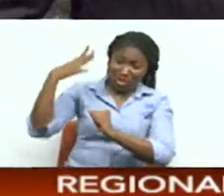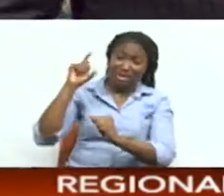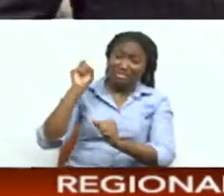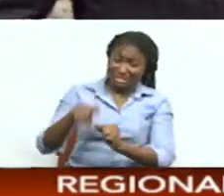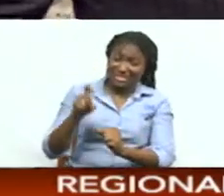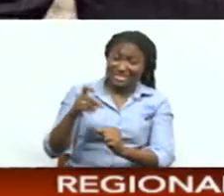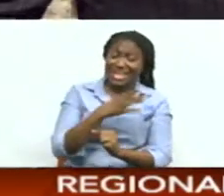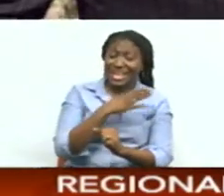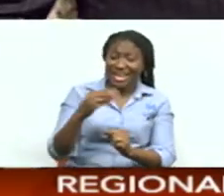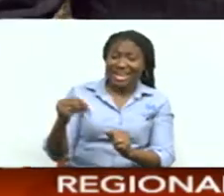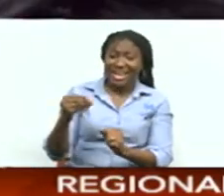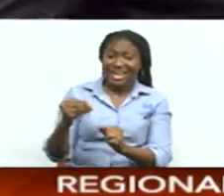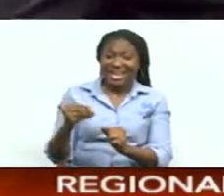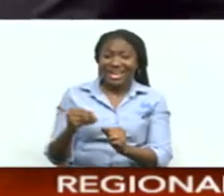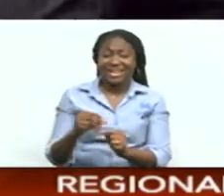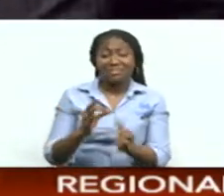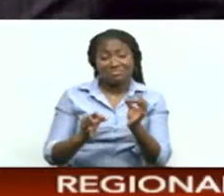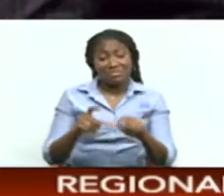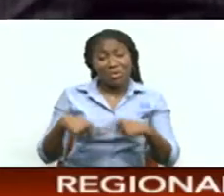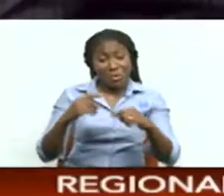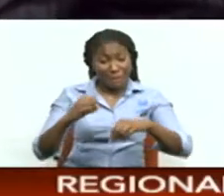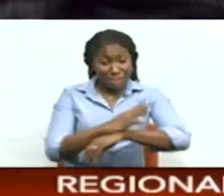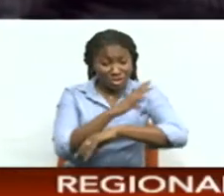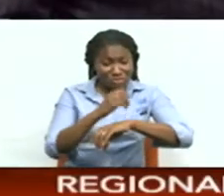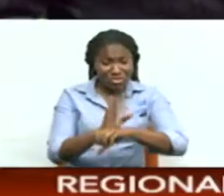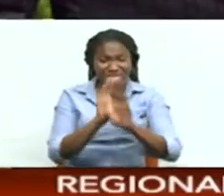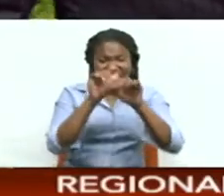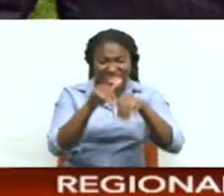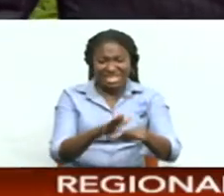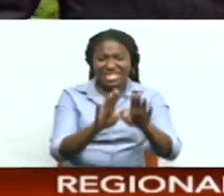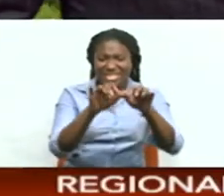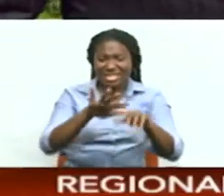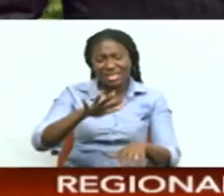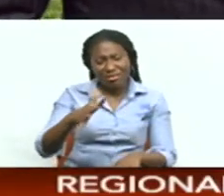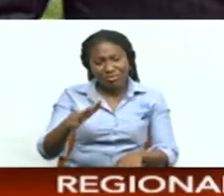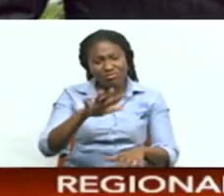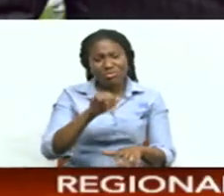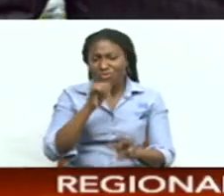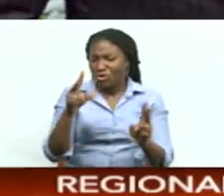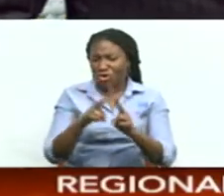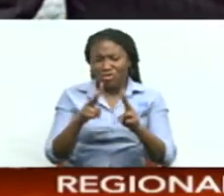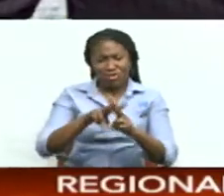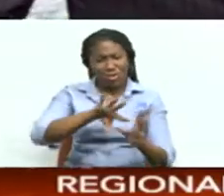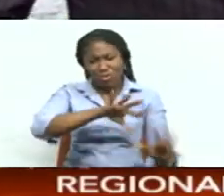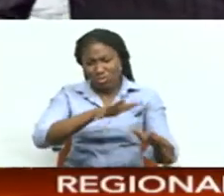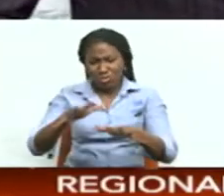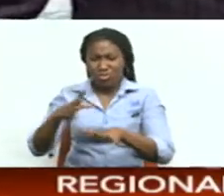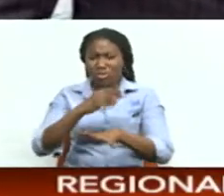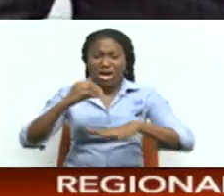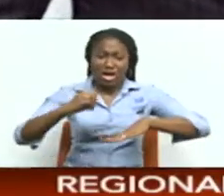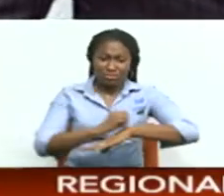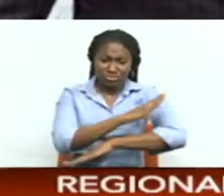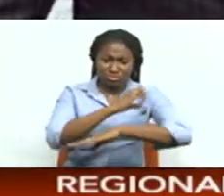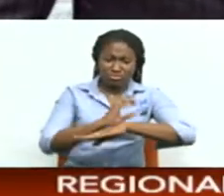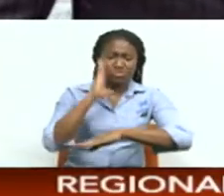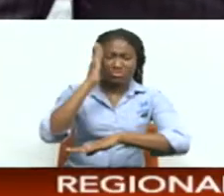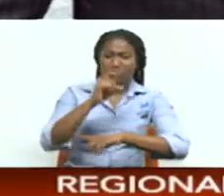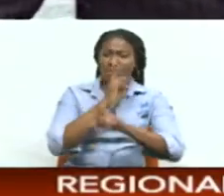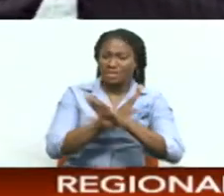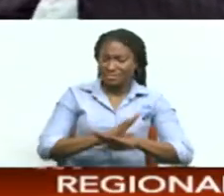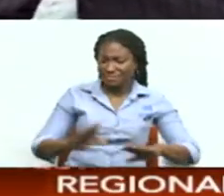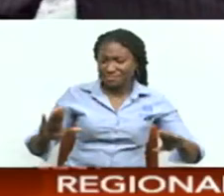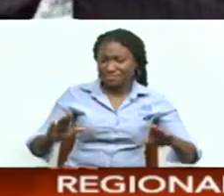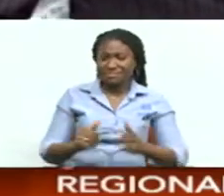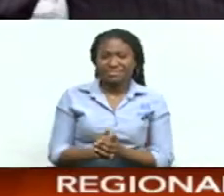those taking a trip to the beach Seas right now remain slight to moderate Waves up to 1.5 meters in open waters And below 1 meter in